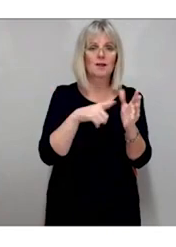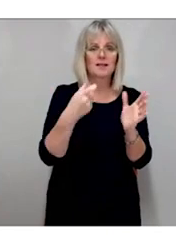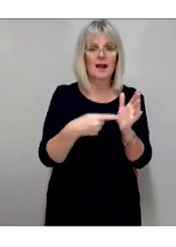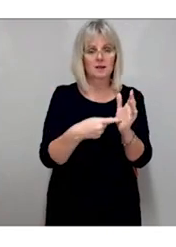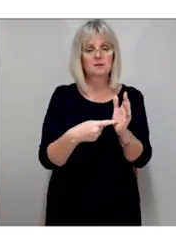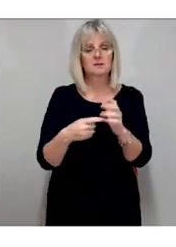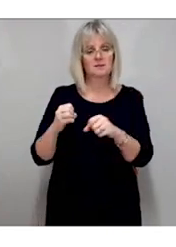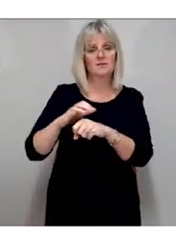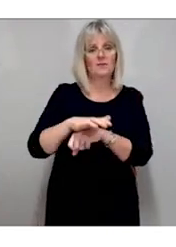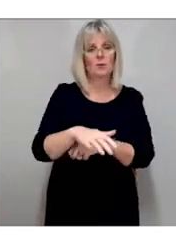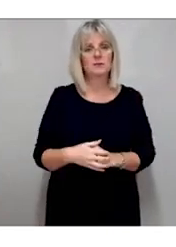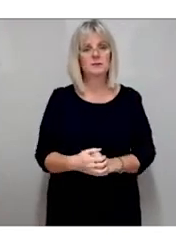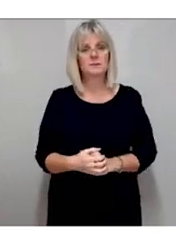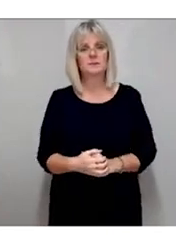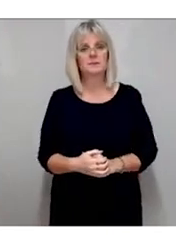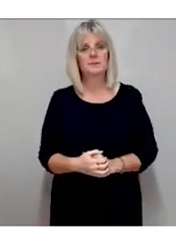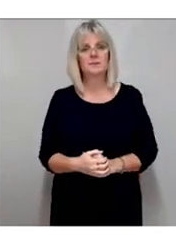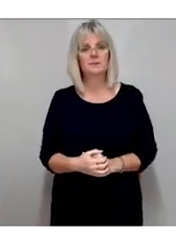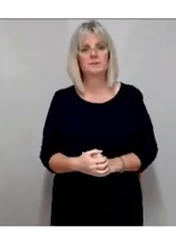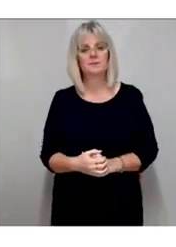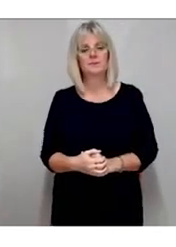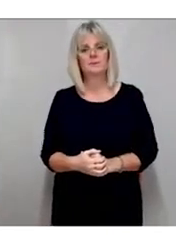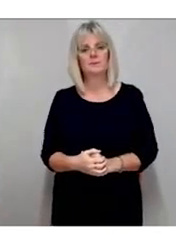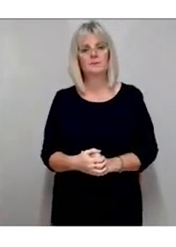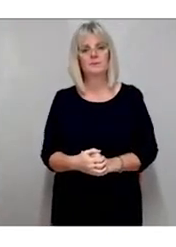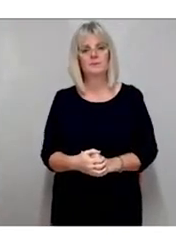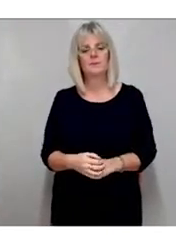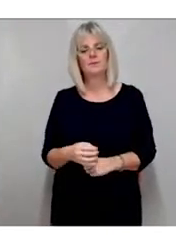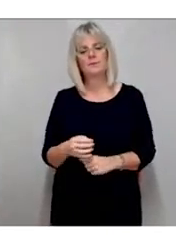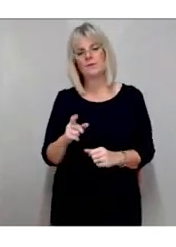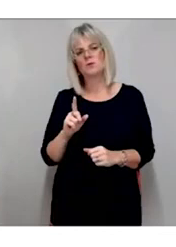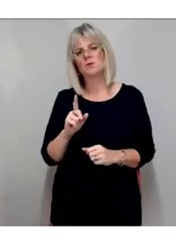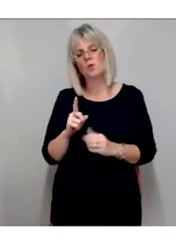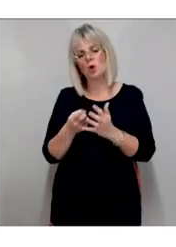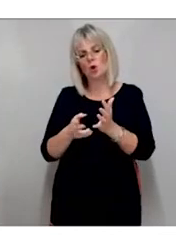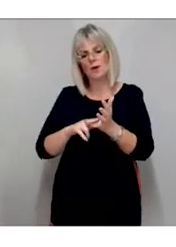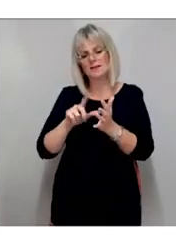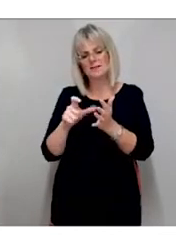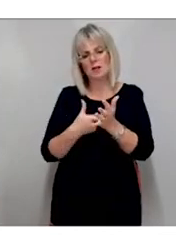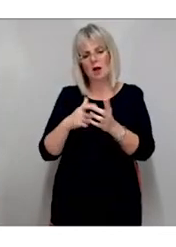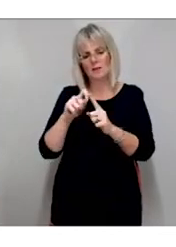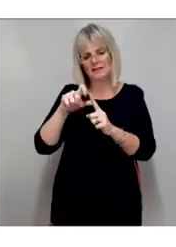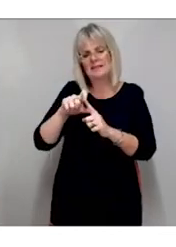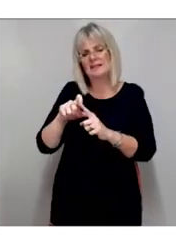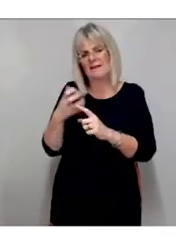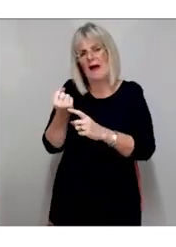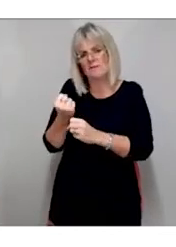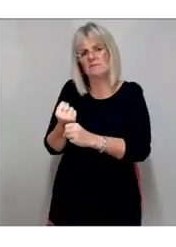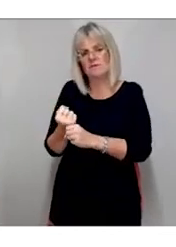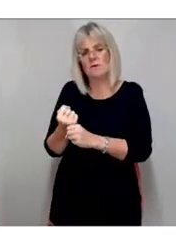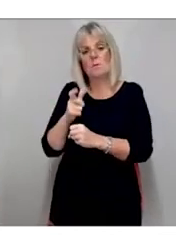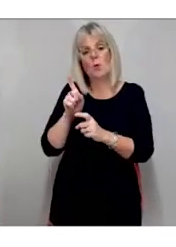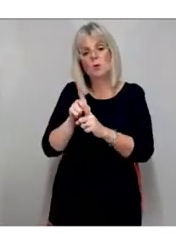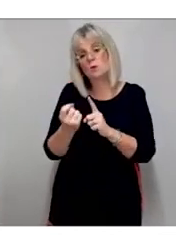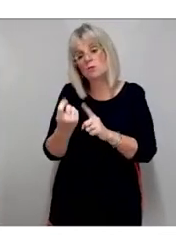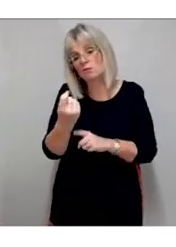In addition to the UN CRPD, there are a range of local laws and regulations affecting disability